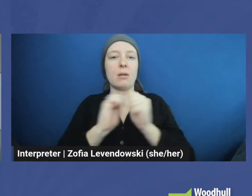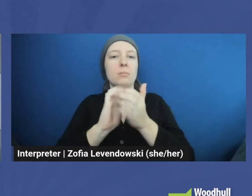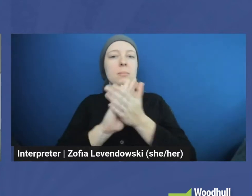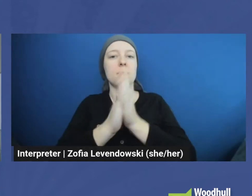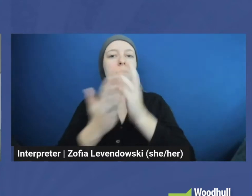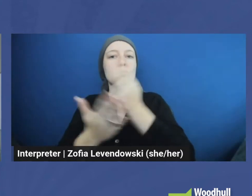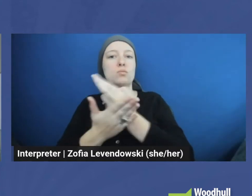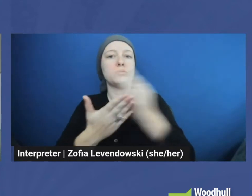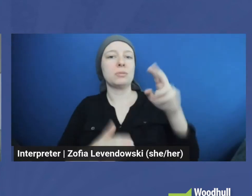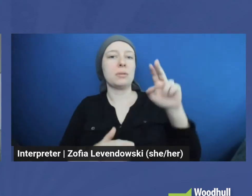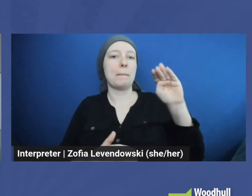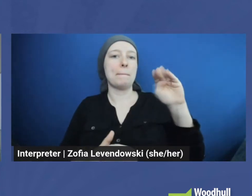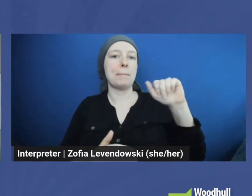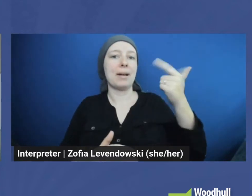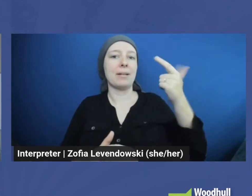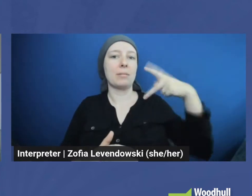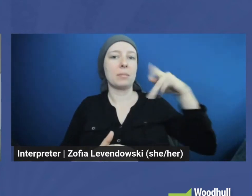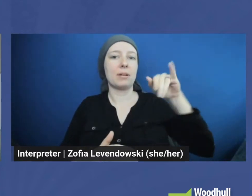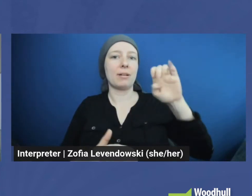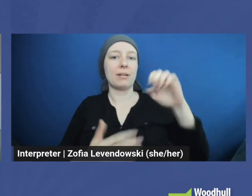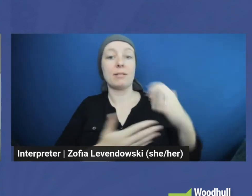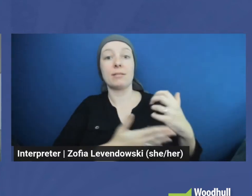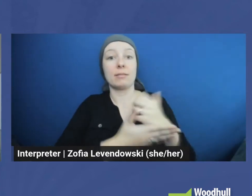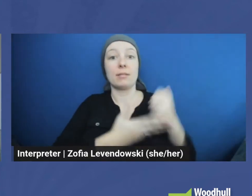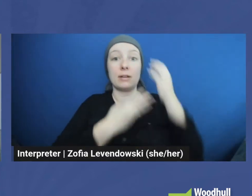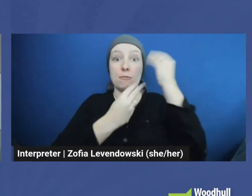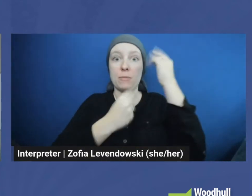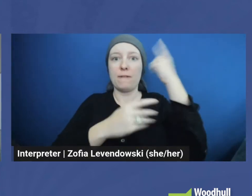Collecting Information for the Collective.